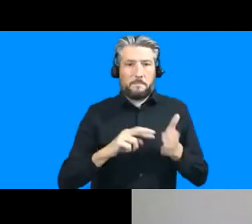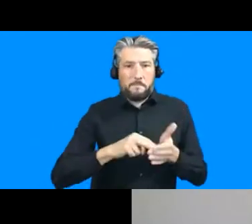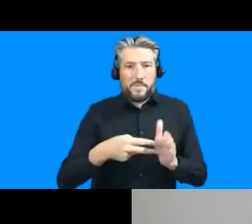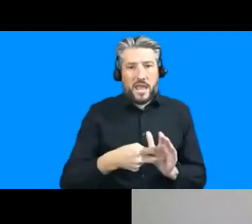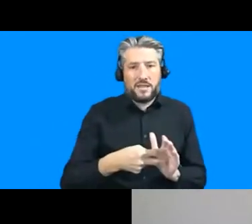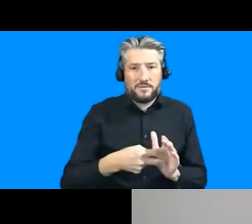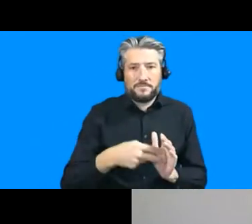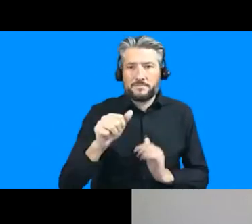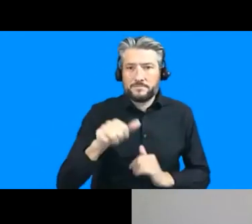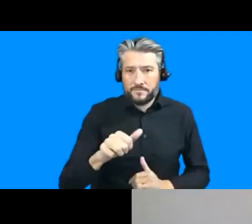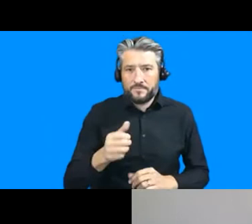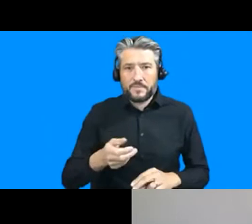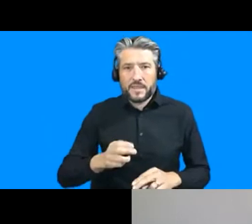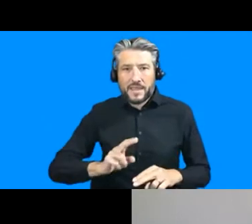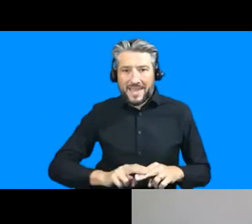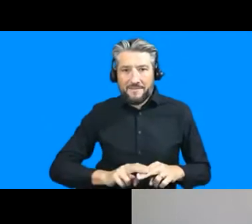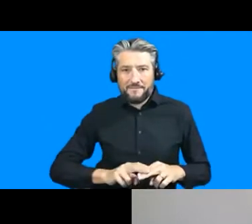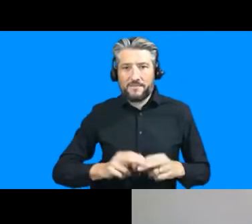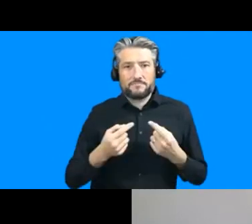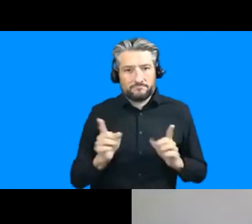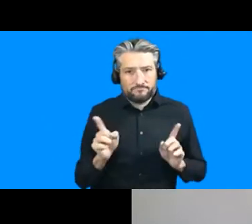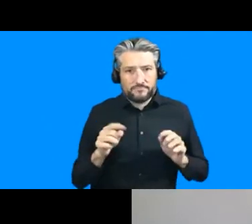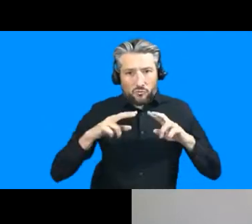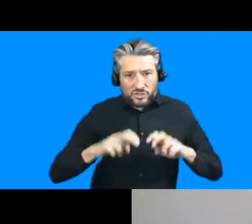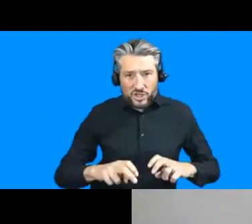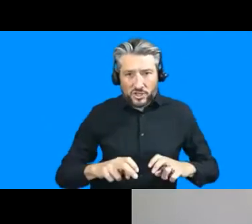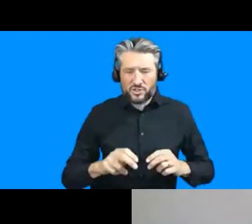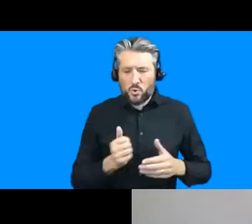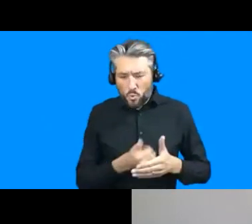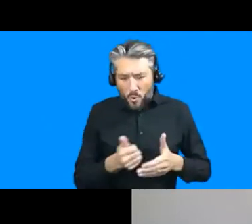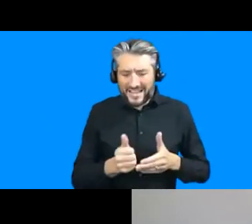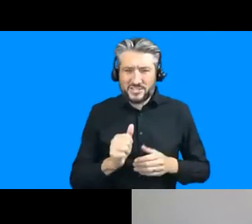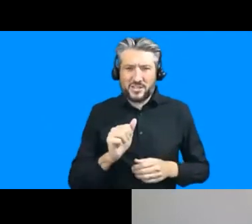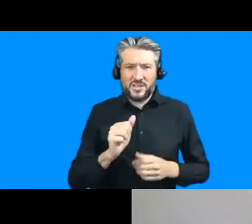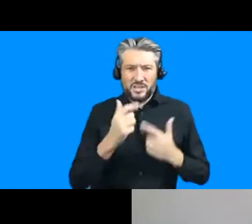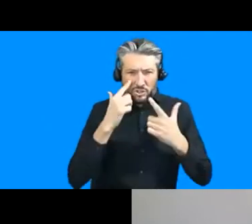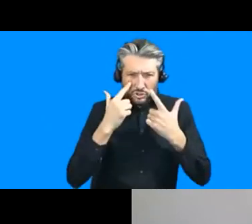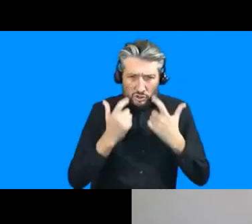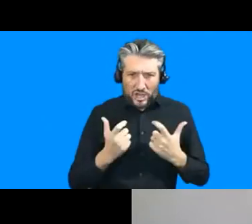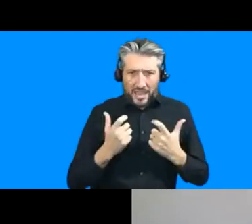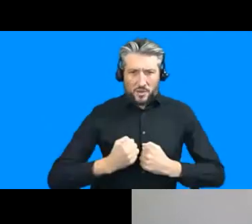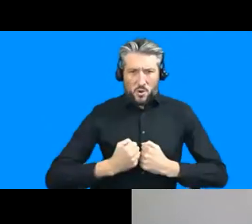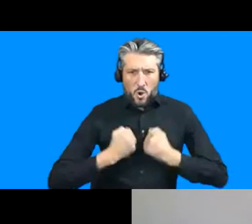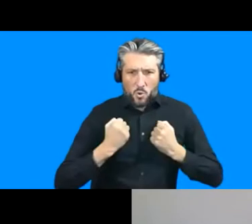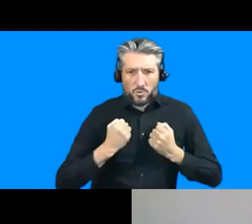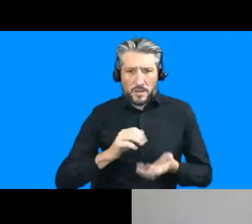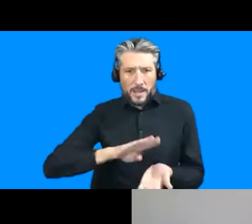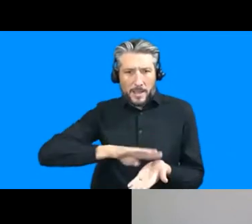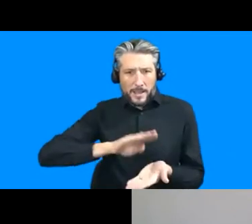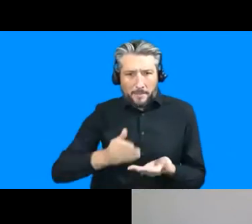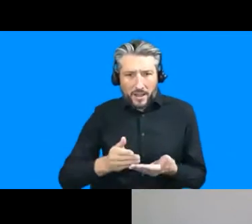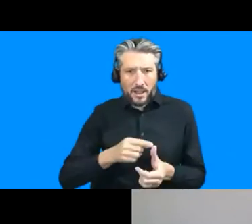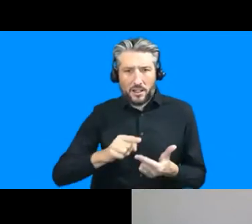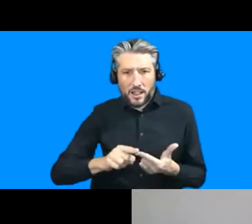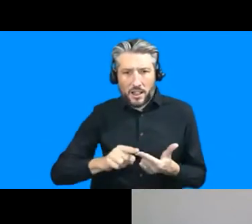towards your research in the field and you're always questioning your privileges and your social capital i think that uh you know those those